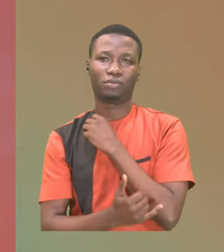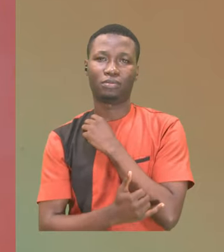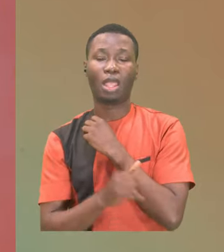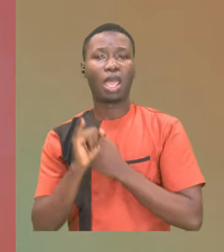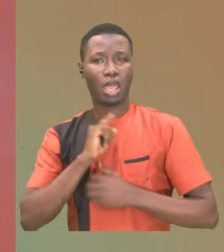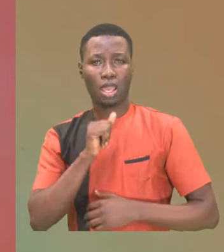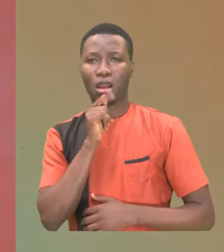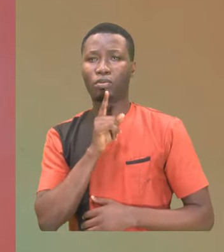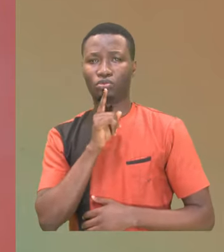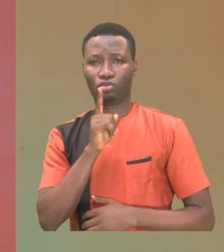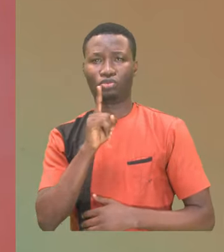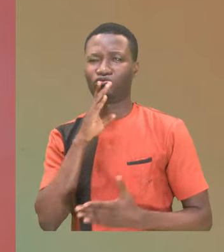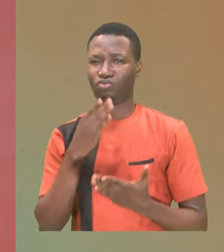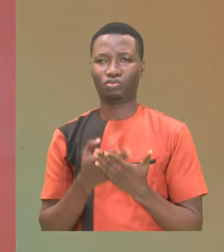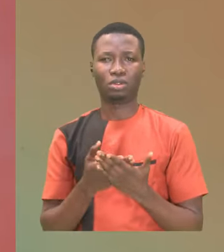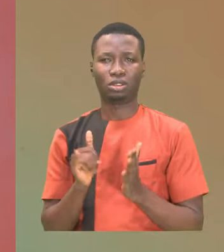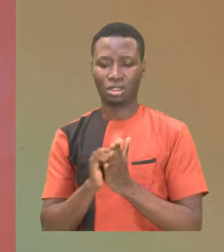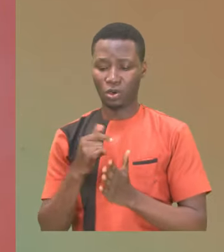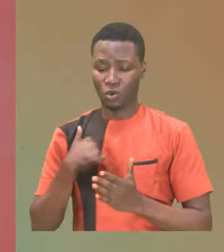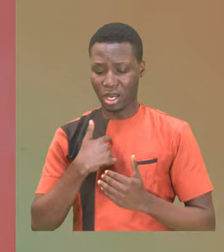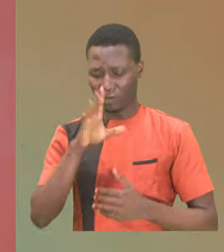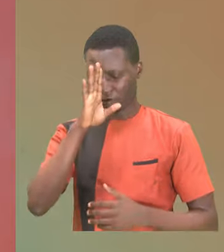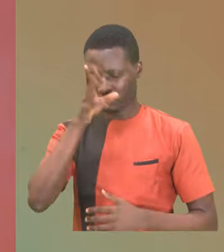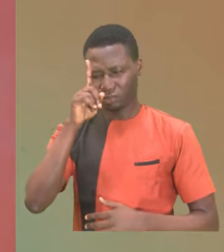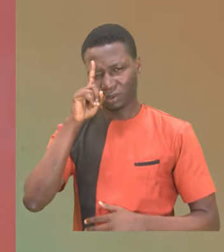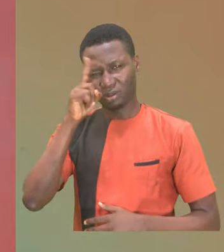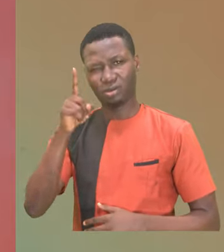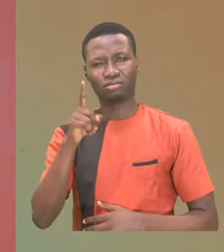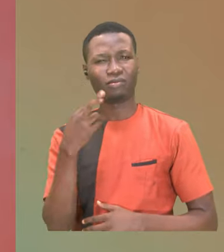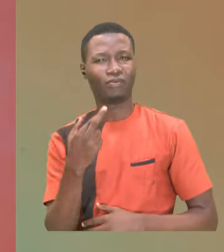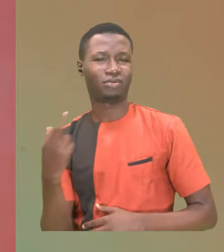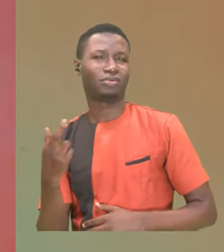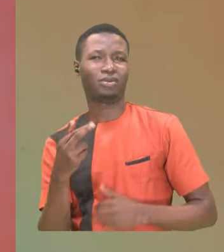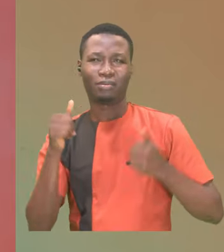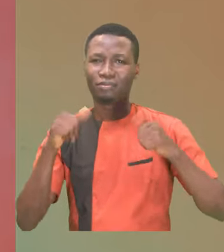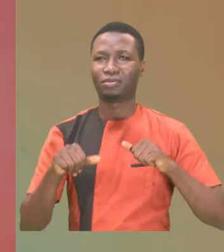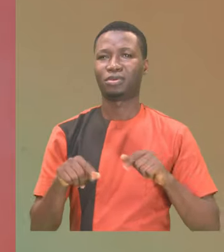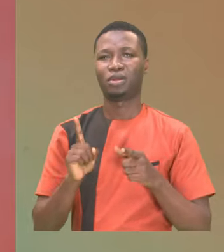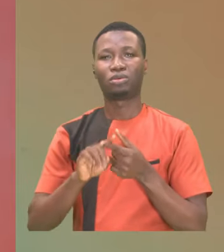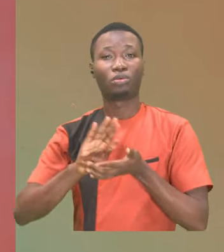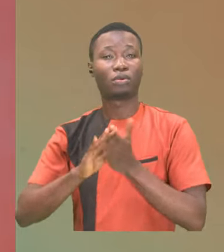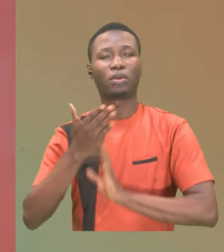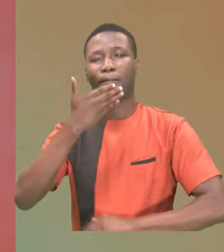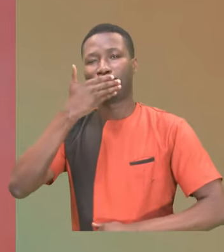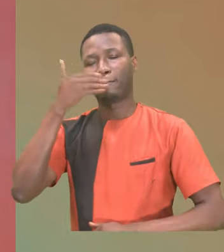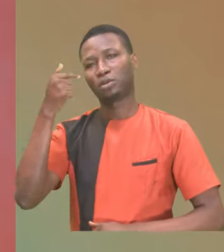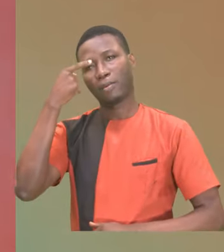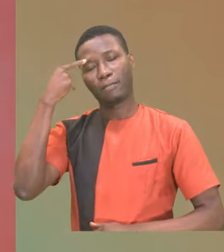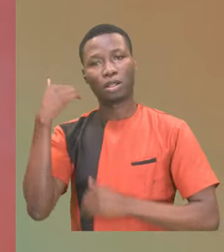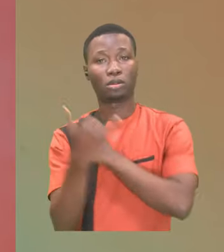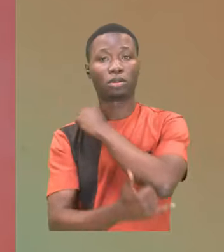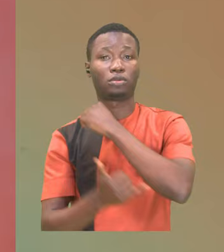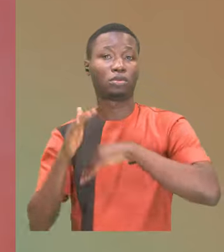convinced beyond doubt that we have the creativity, the courage, the talent, and the resources to be the foremost black